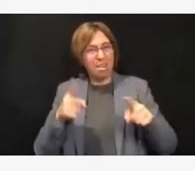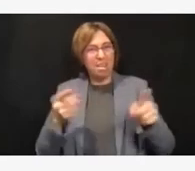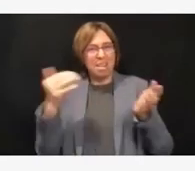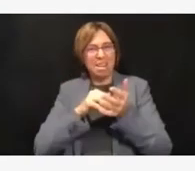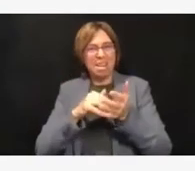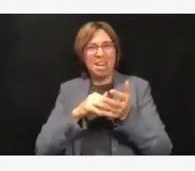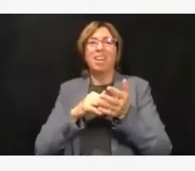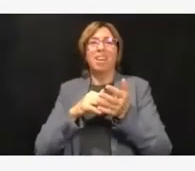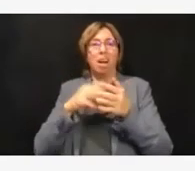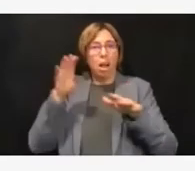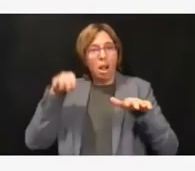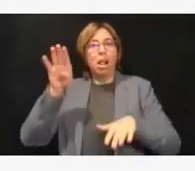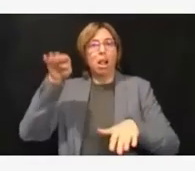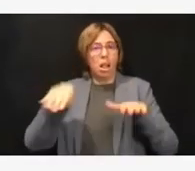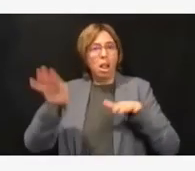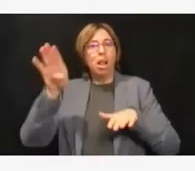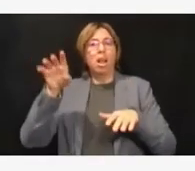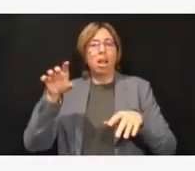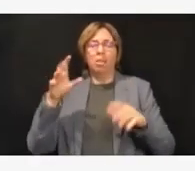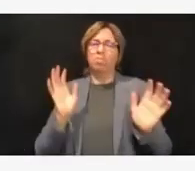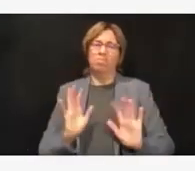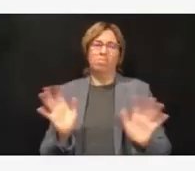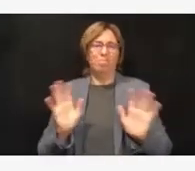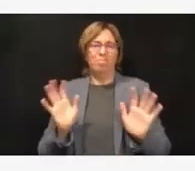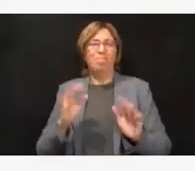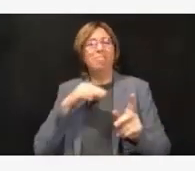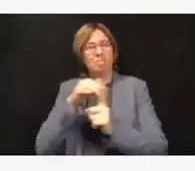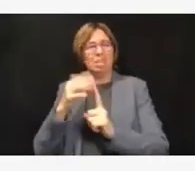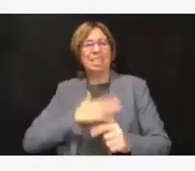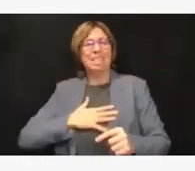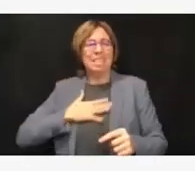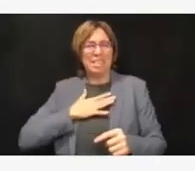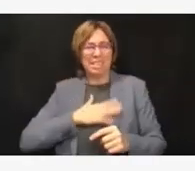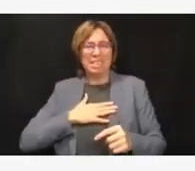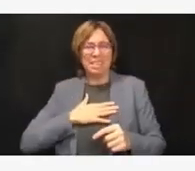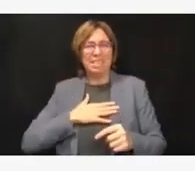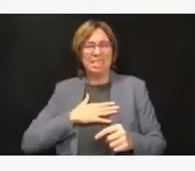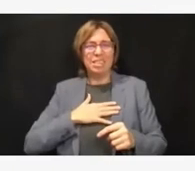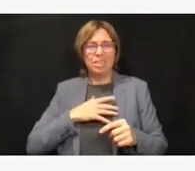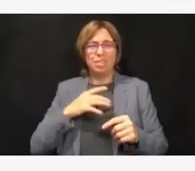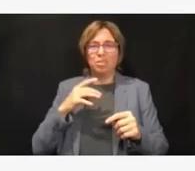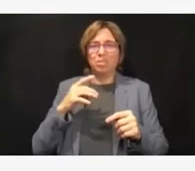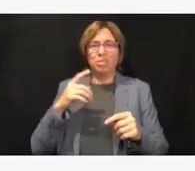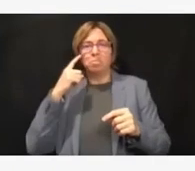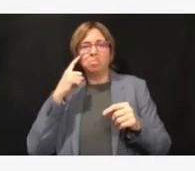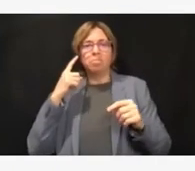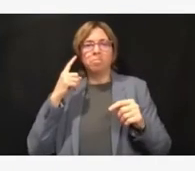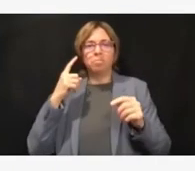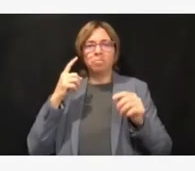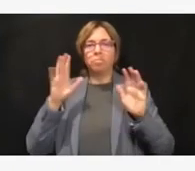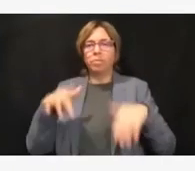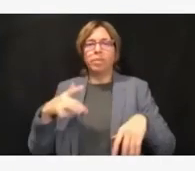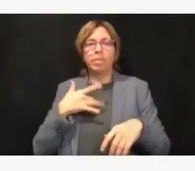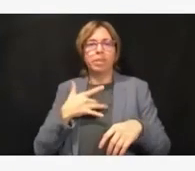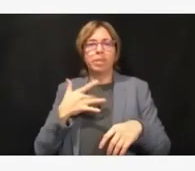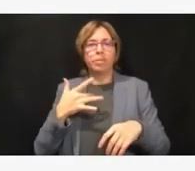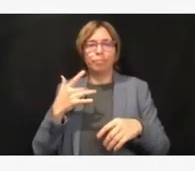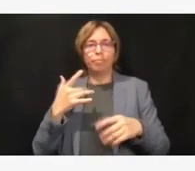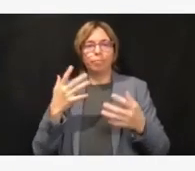everyone to do their part so that we don't have this momentary relief and then go right back into a bad situation again. I